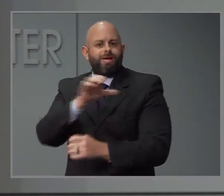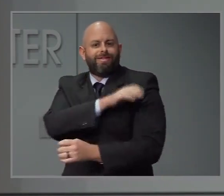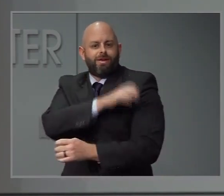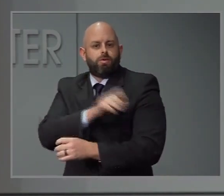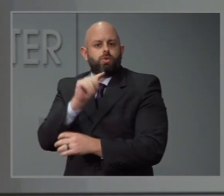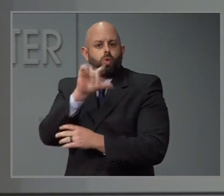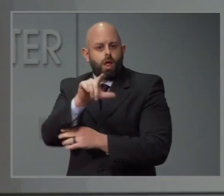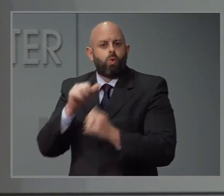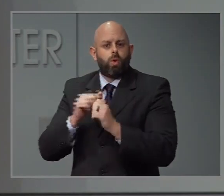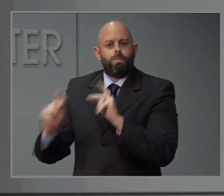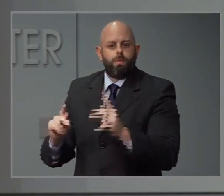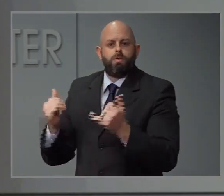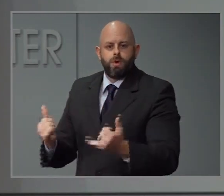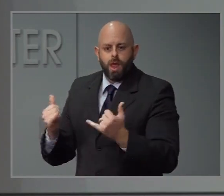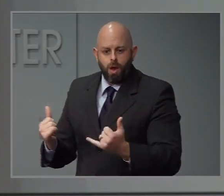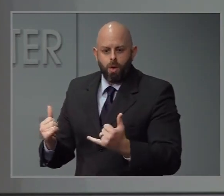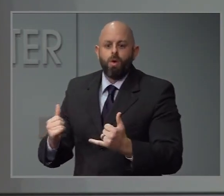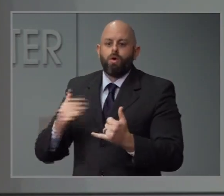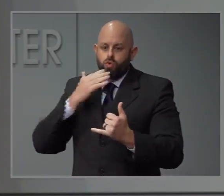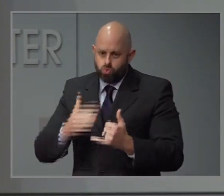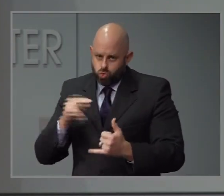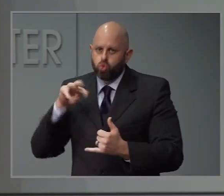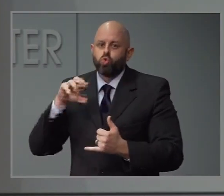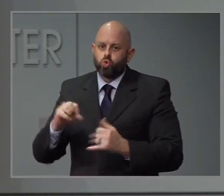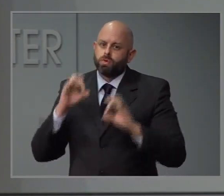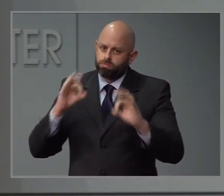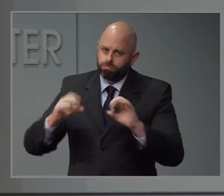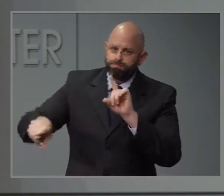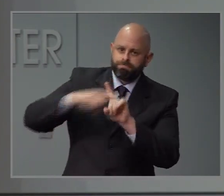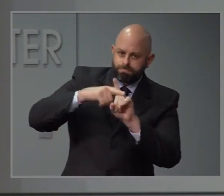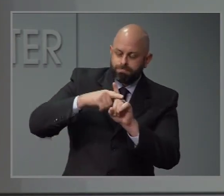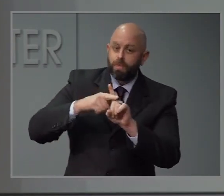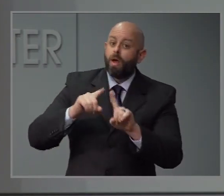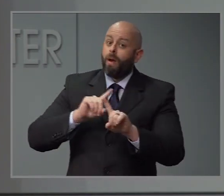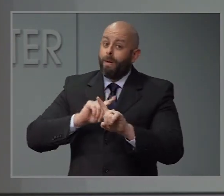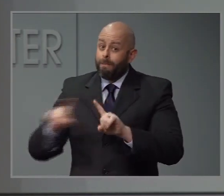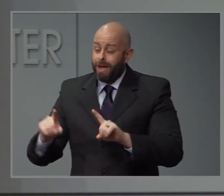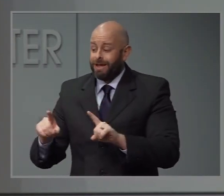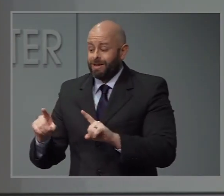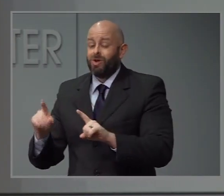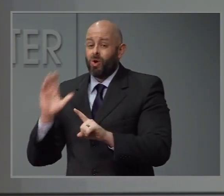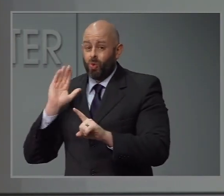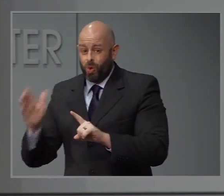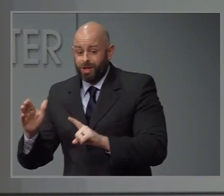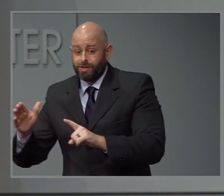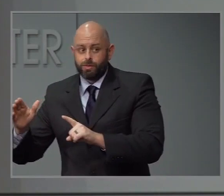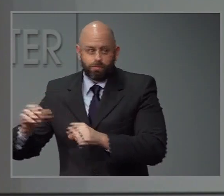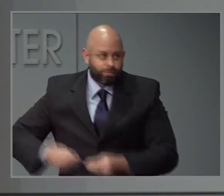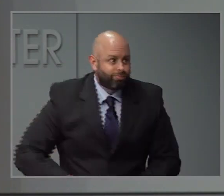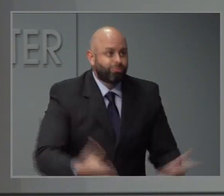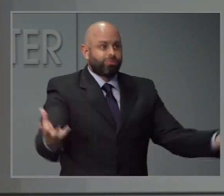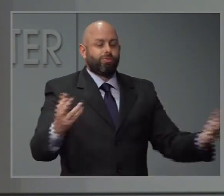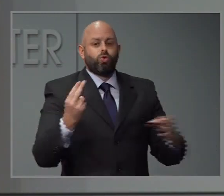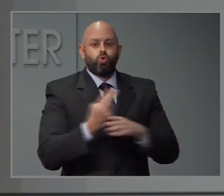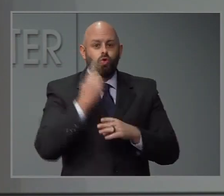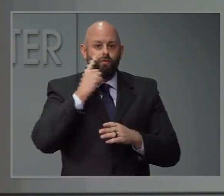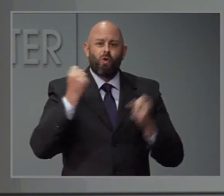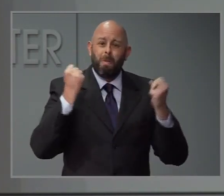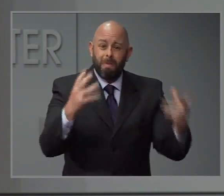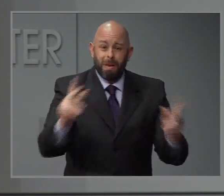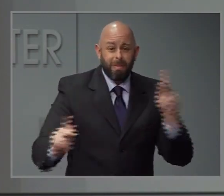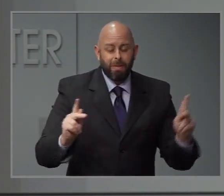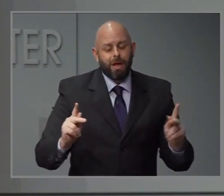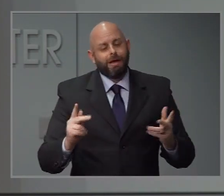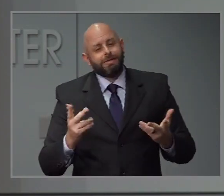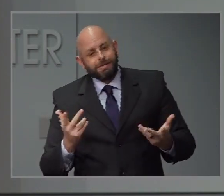But there is still a lot of work to go as they see how this goes with not just a small group of of people where the vaccine is